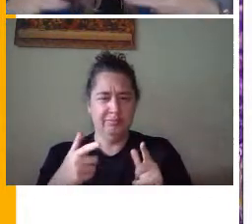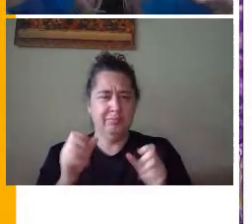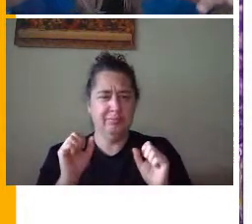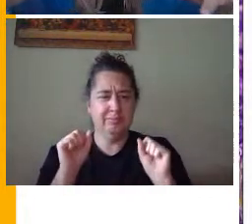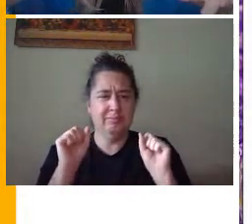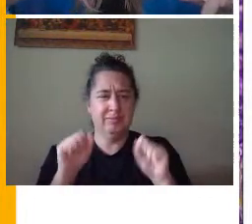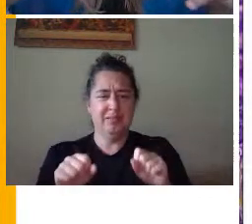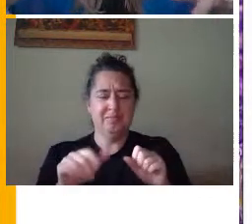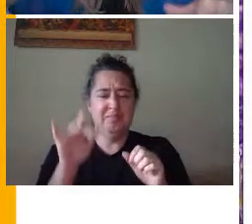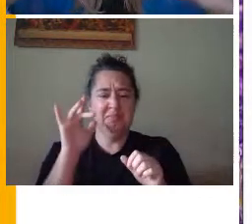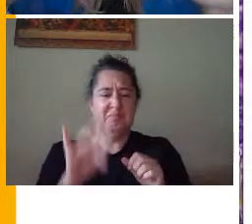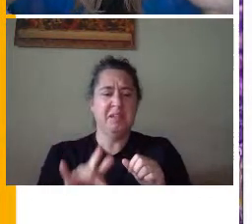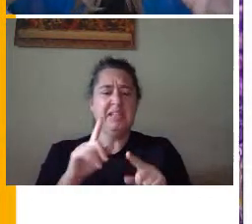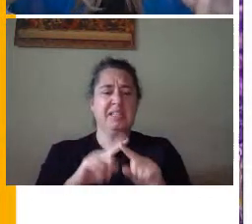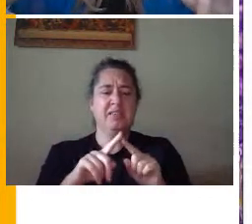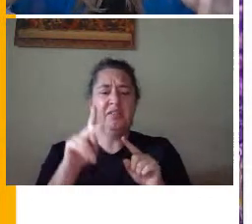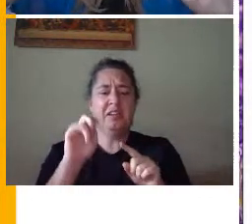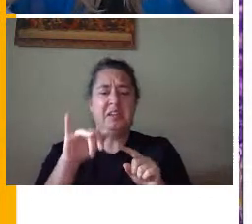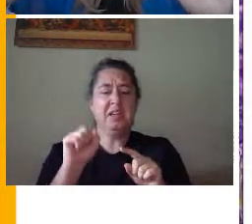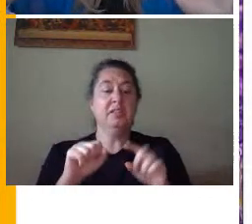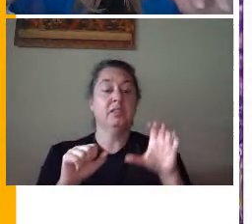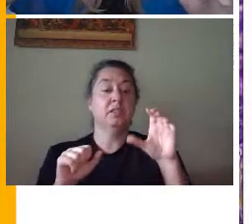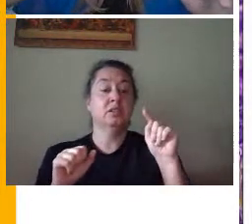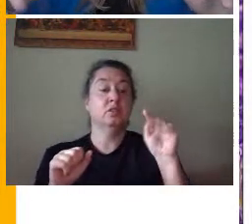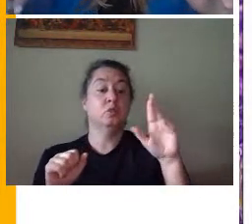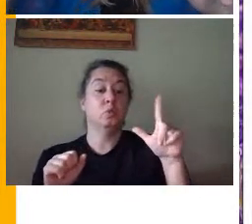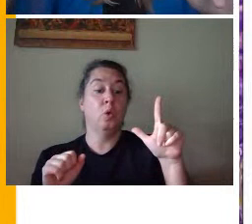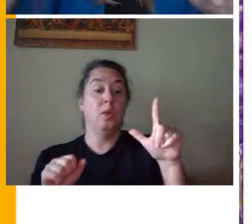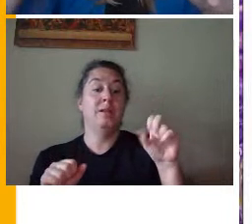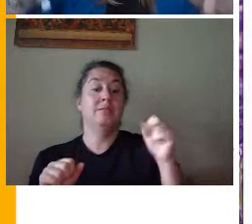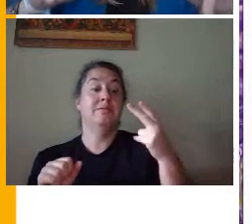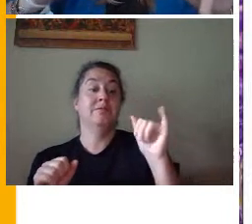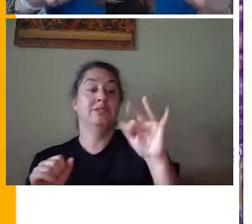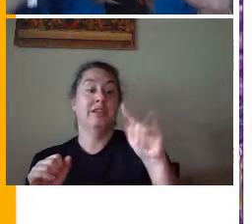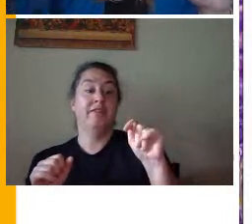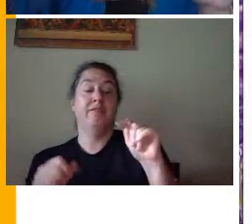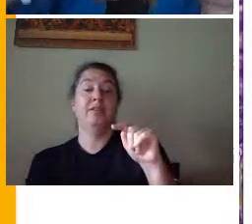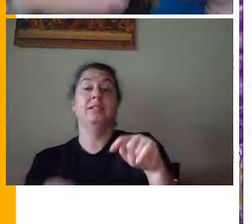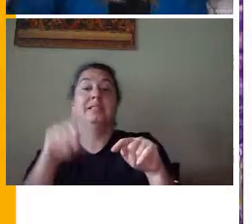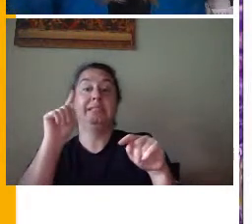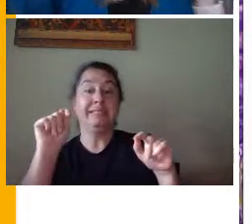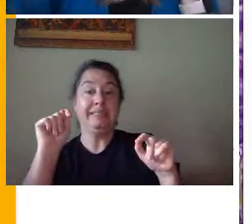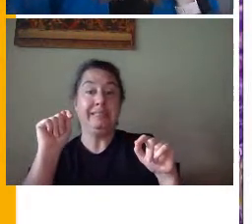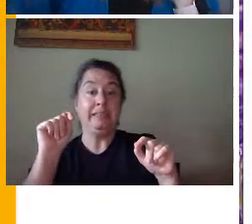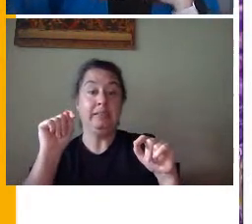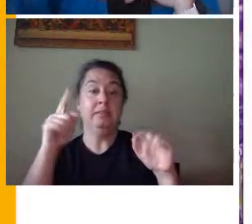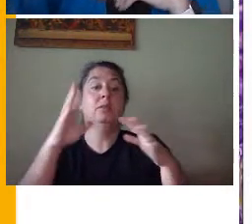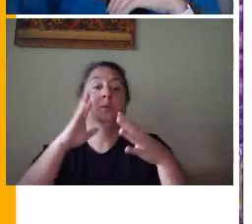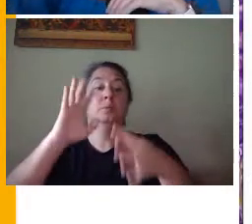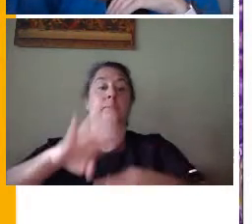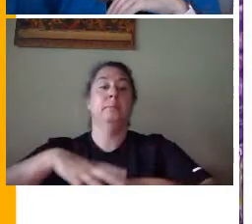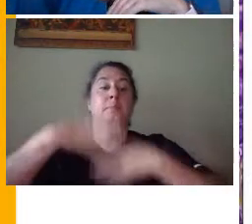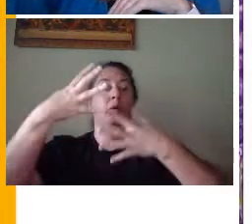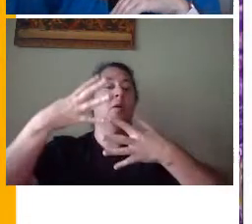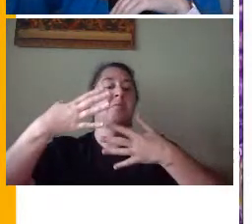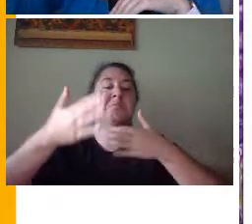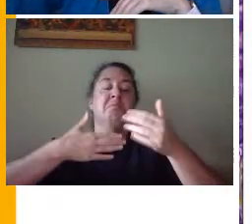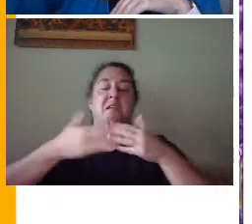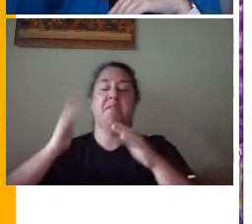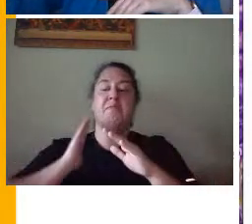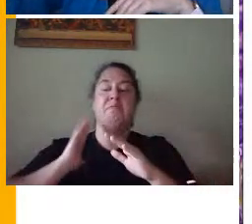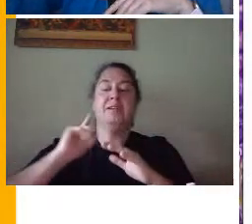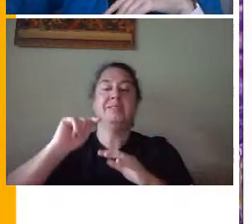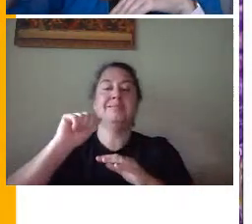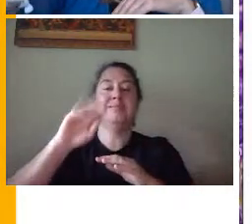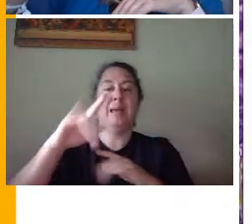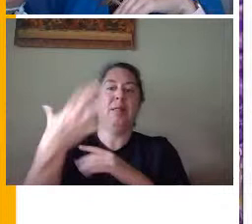You hit the keys on your keyboard, control, shift, and the letter T, and it will pull up whatever tab you had last.